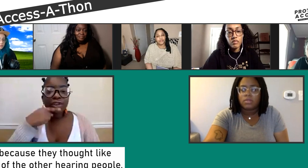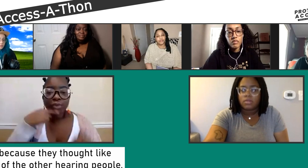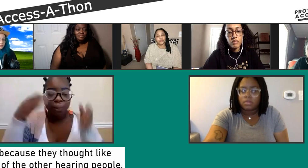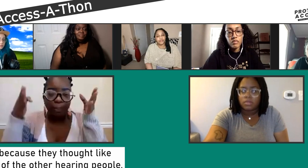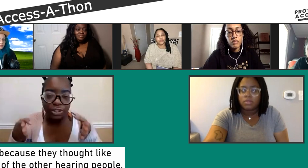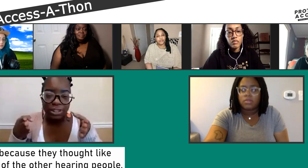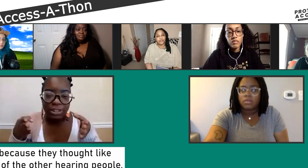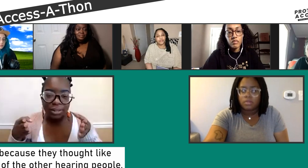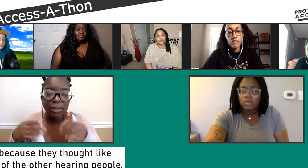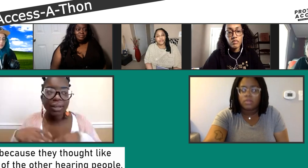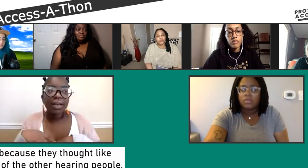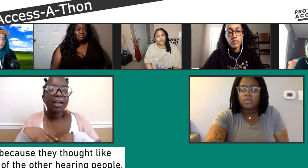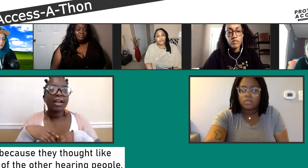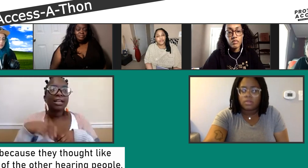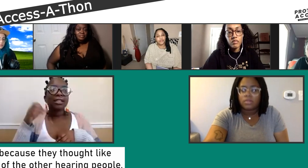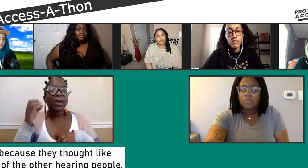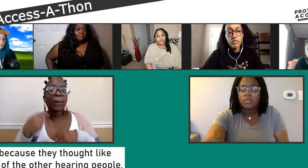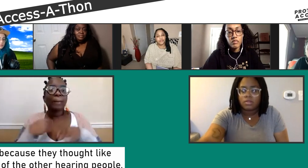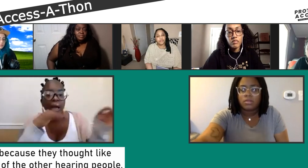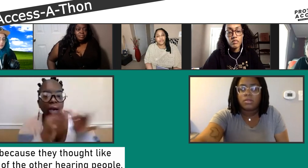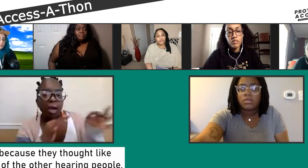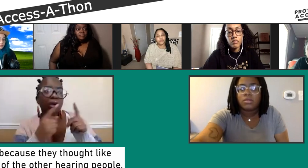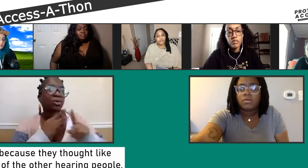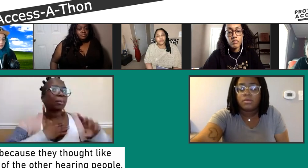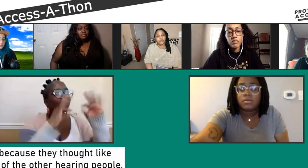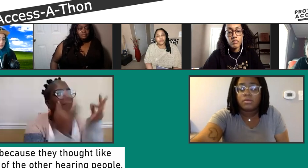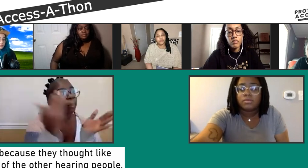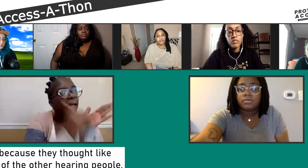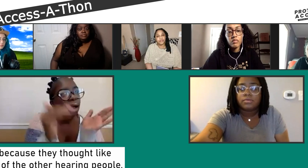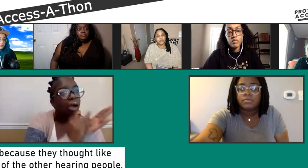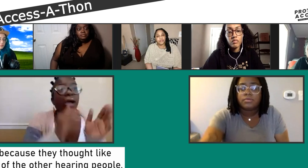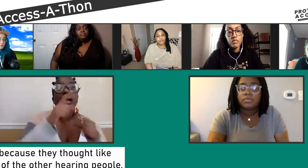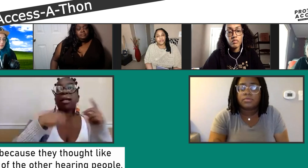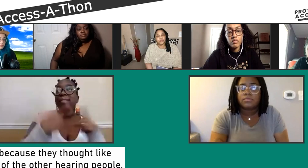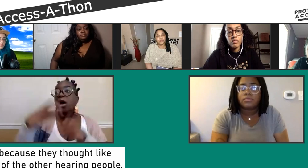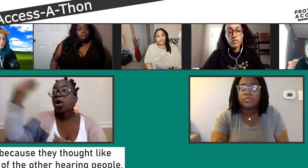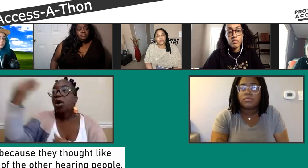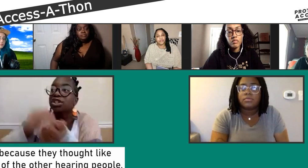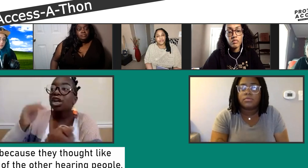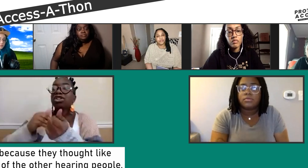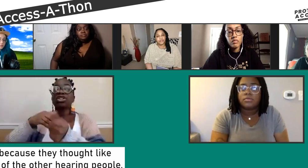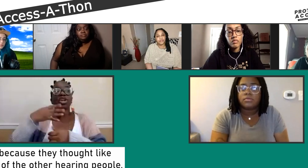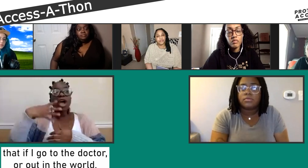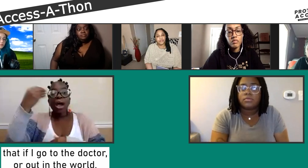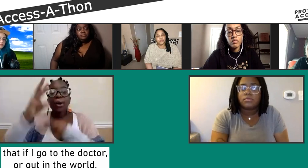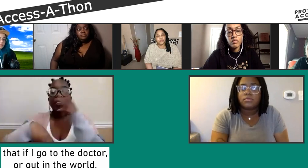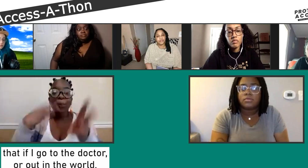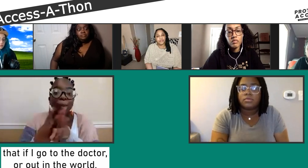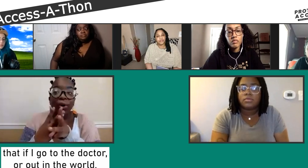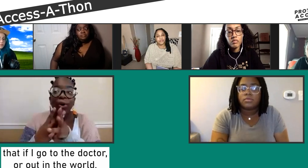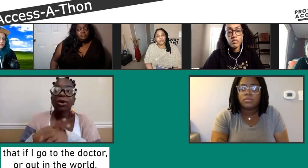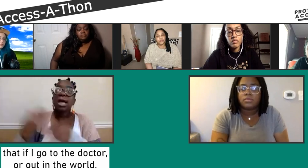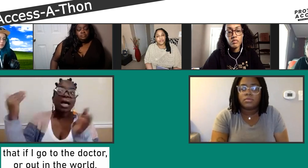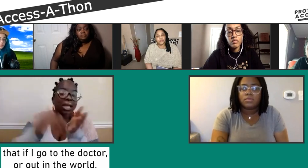And so, and that's been the mindset I've realized across the board. And so I've been trying to explain to, on my mom's side, my